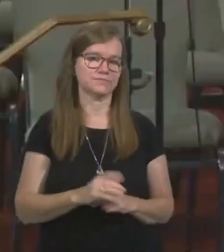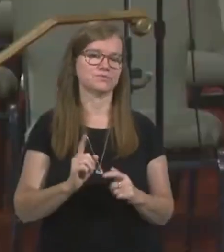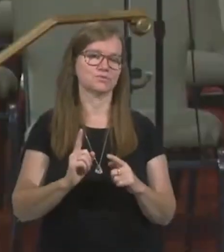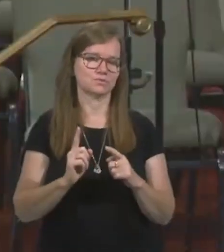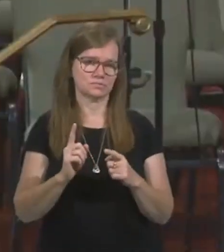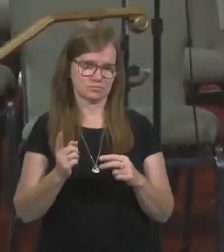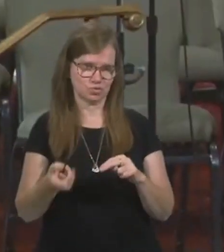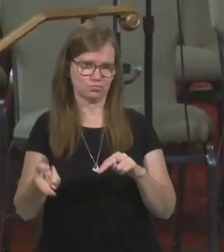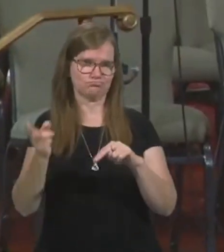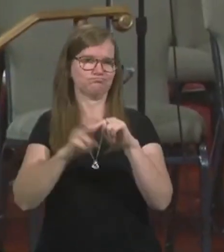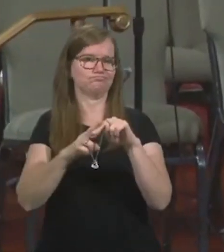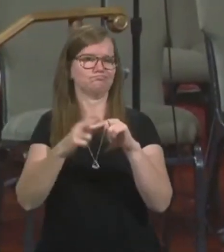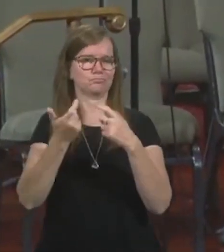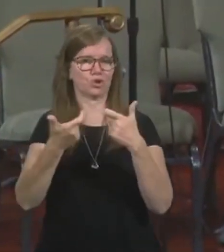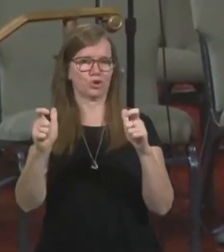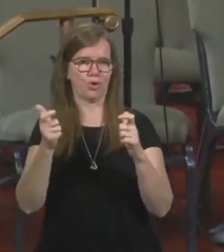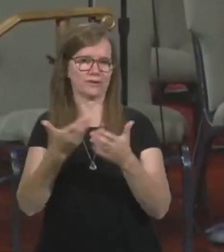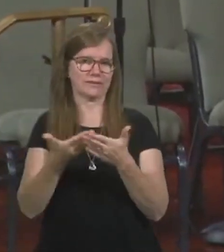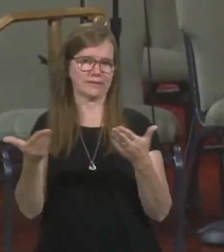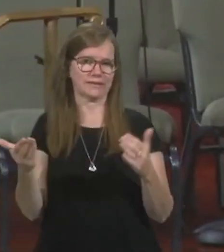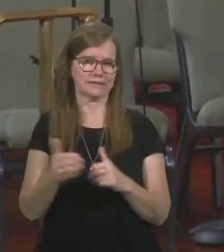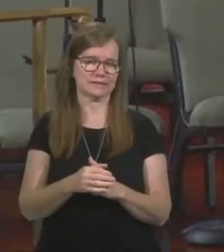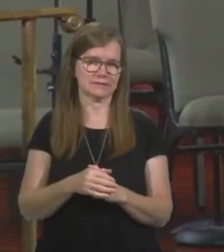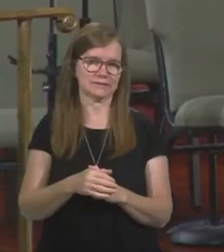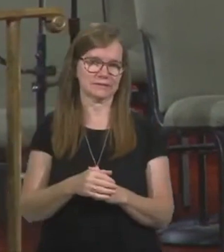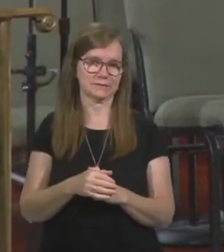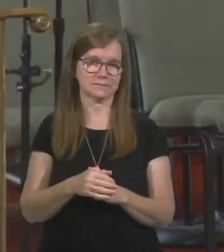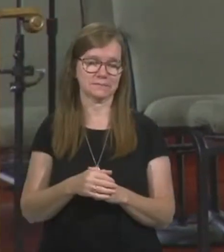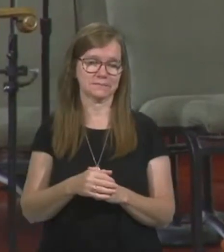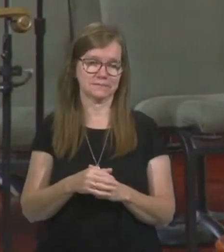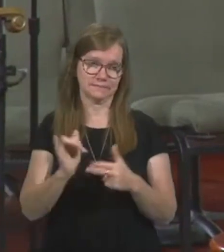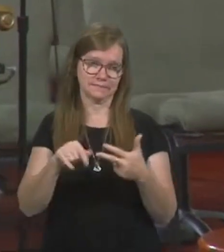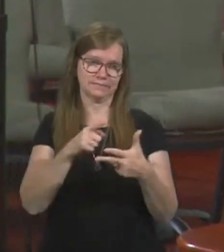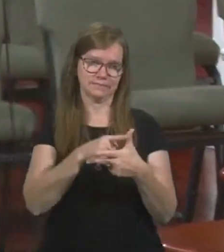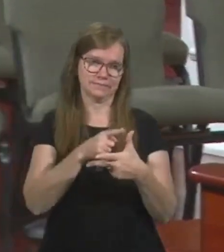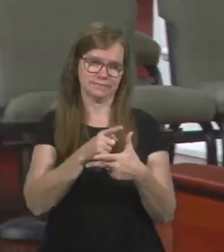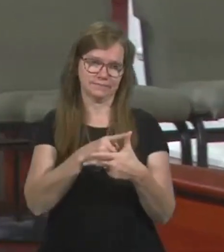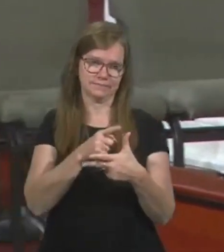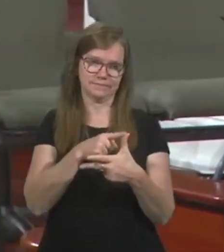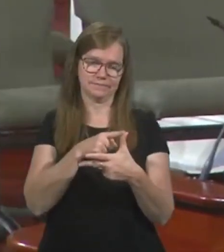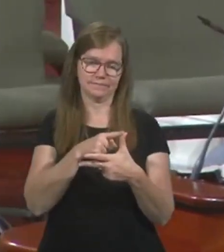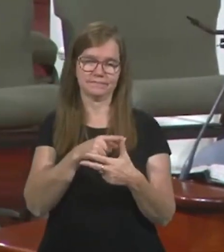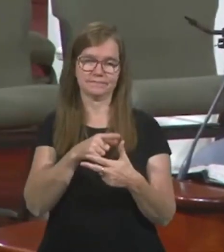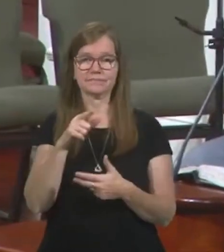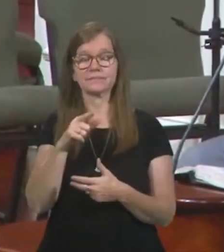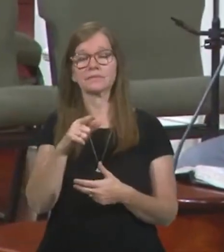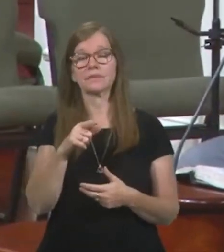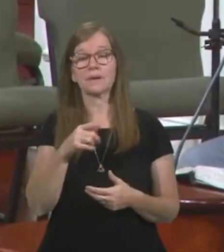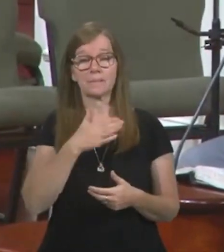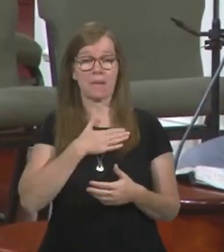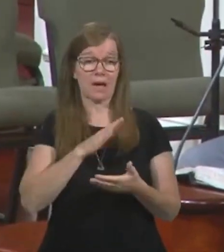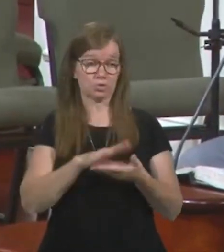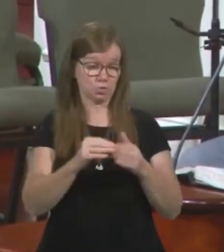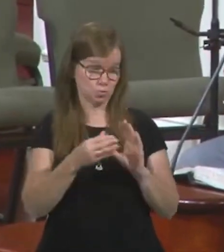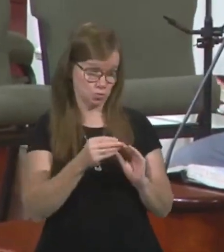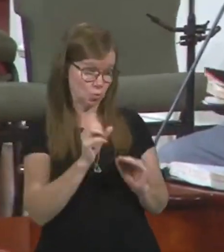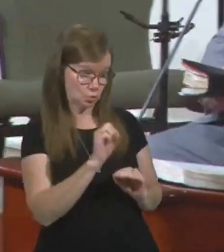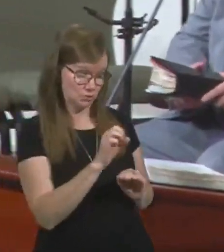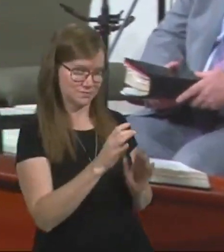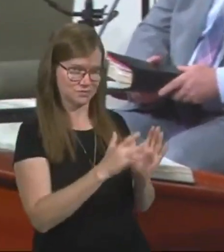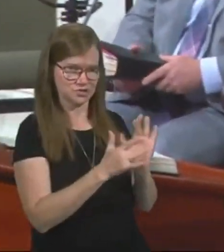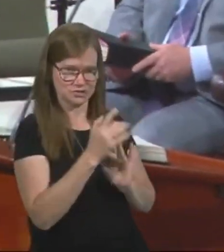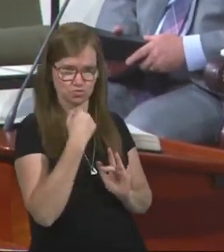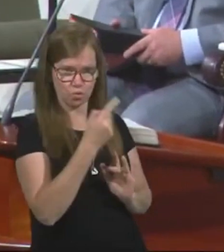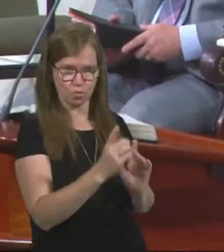give you larger things to handle. That's the first thing. He says, look, in lieu of my story I just told you Jesus